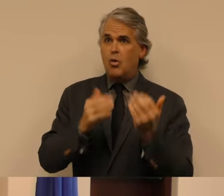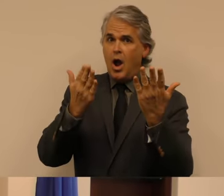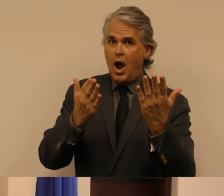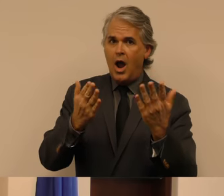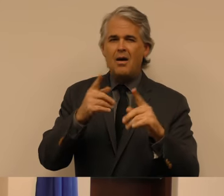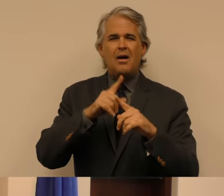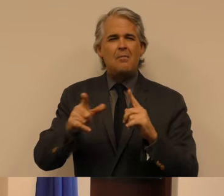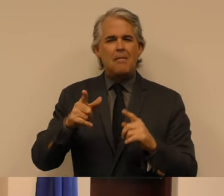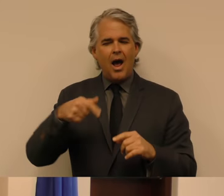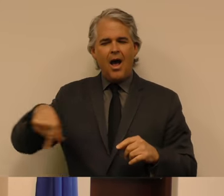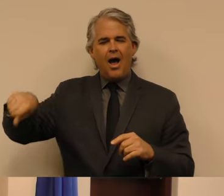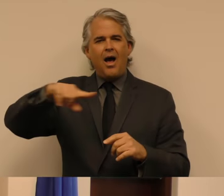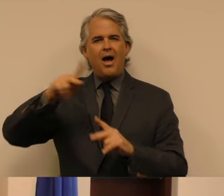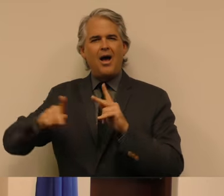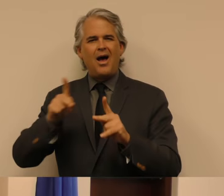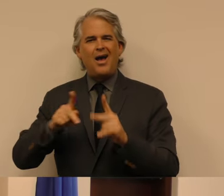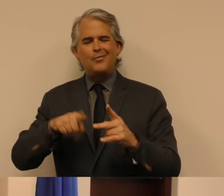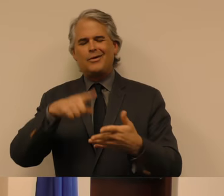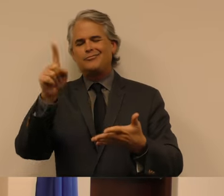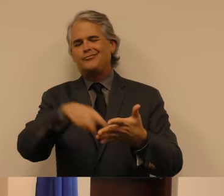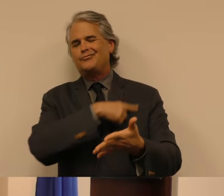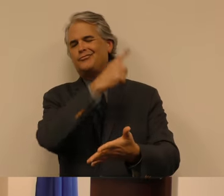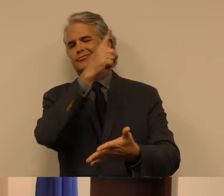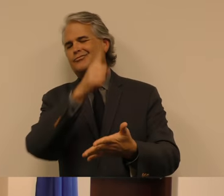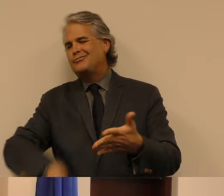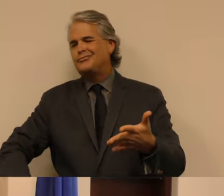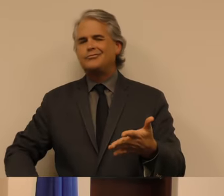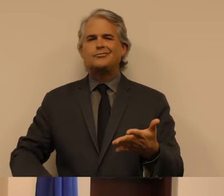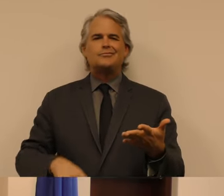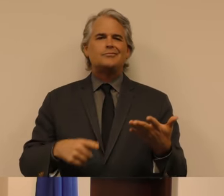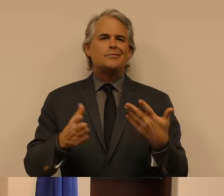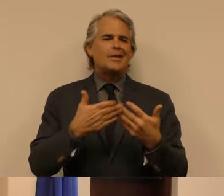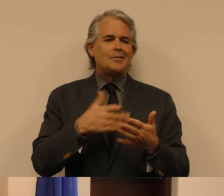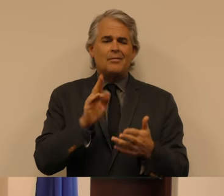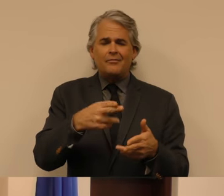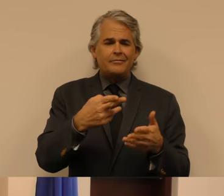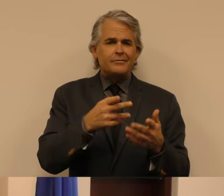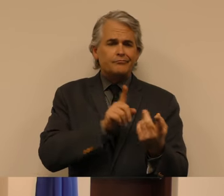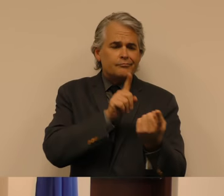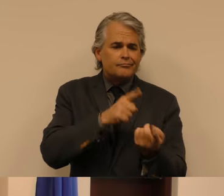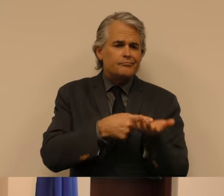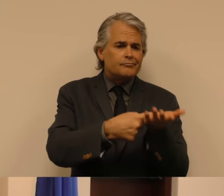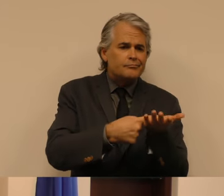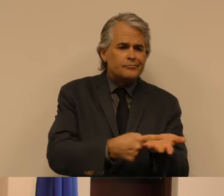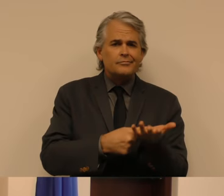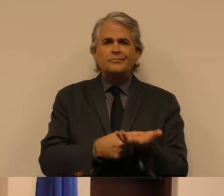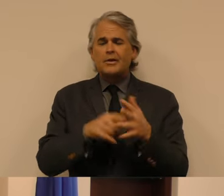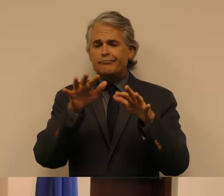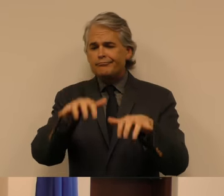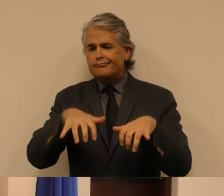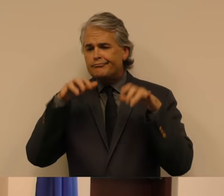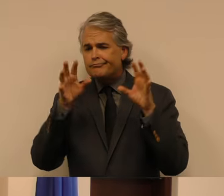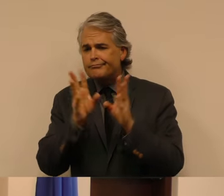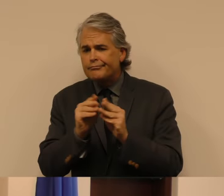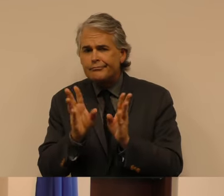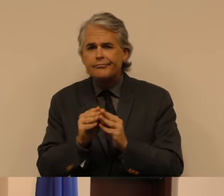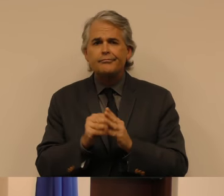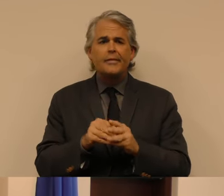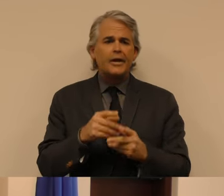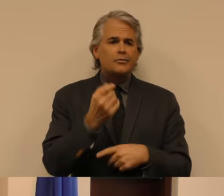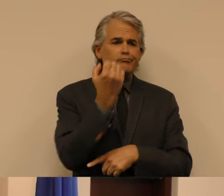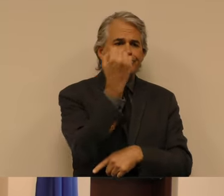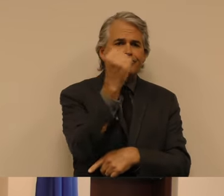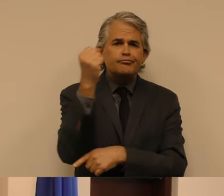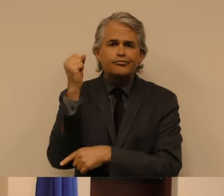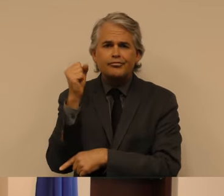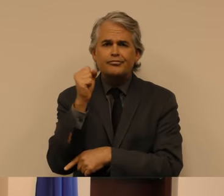stage. Conversations, town halls, protests, and community meetings have not